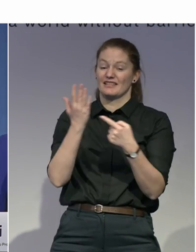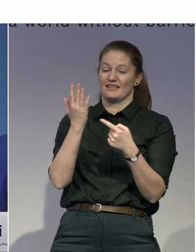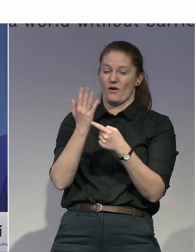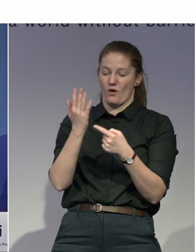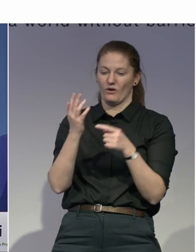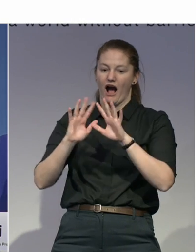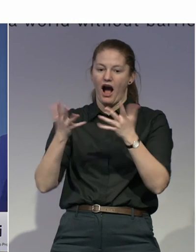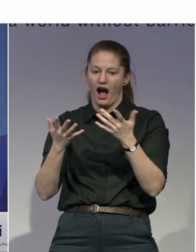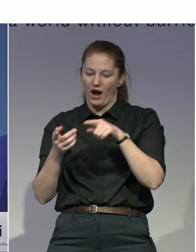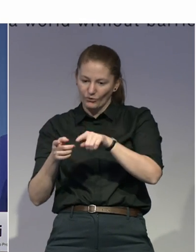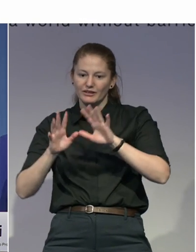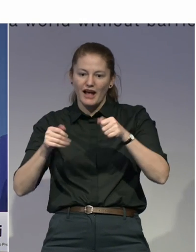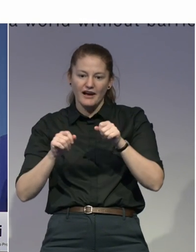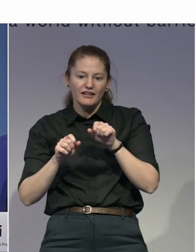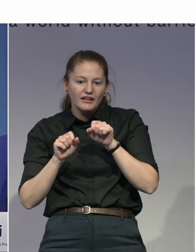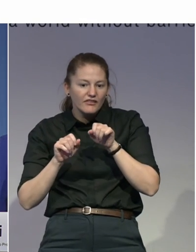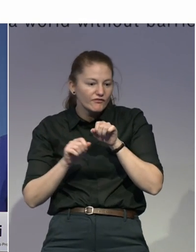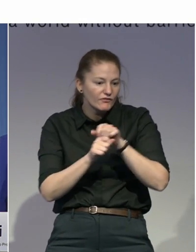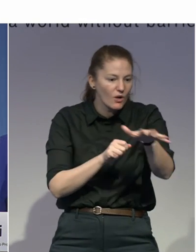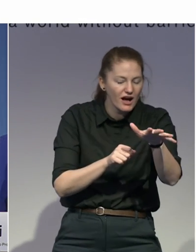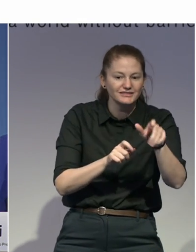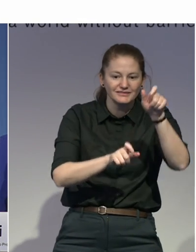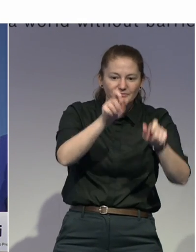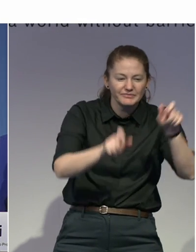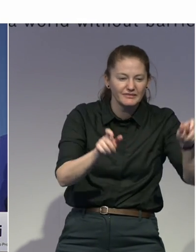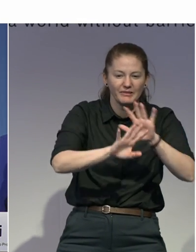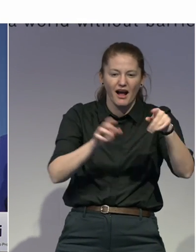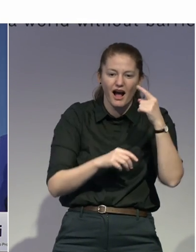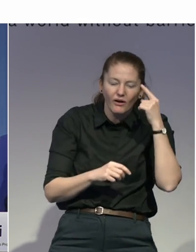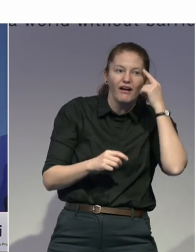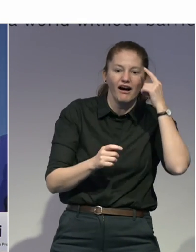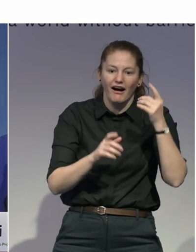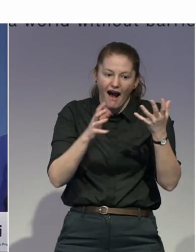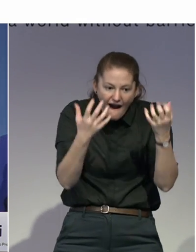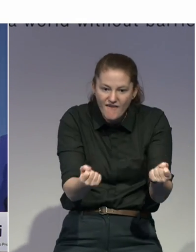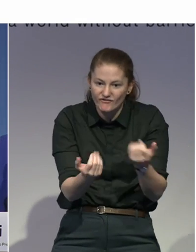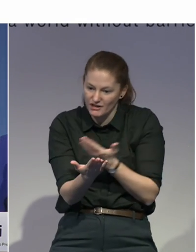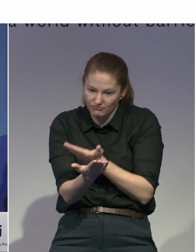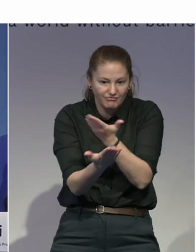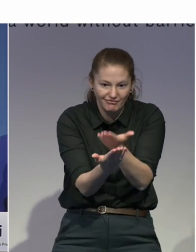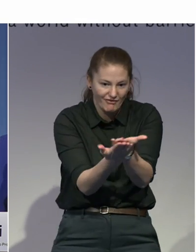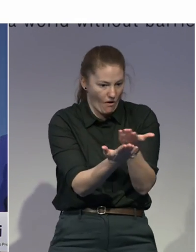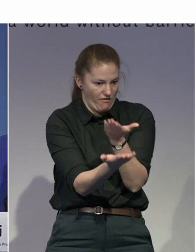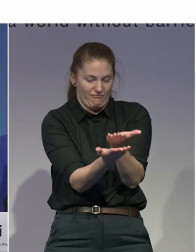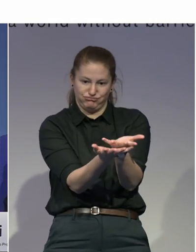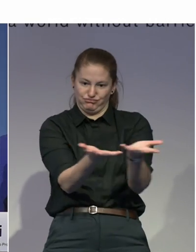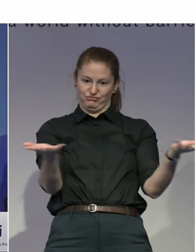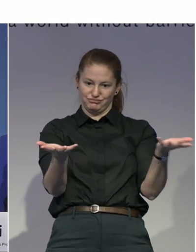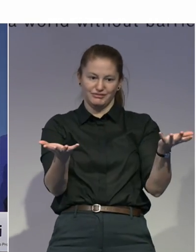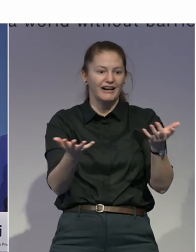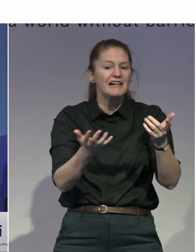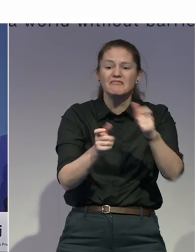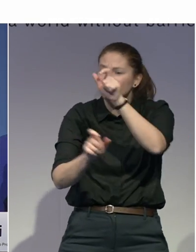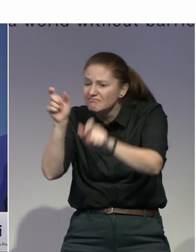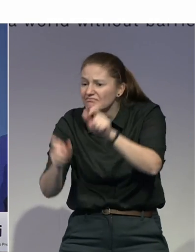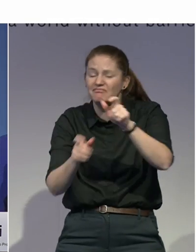broad offering, serving all disabilities, all ages, could also be a very big challenge, I would think, in transferring that. As well as, for all of you,